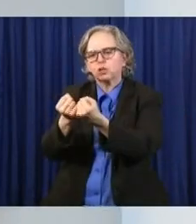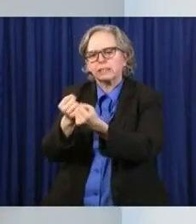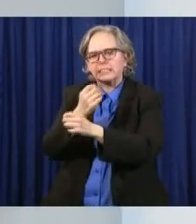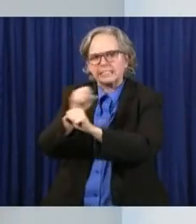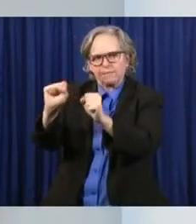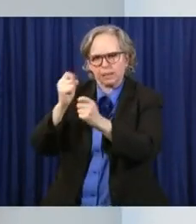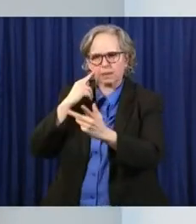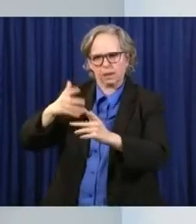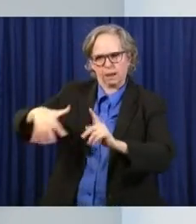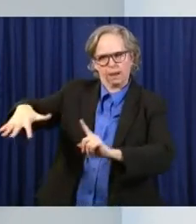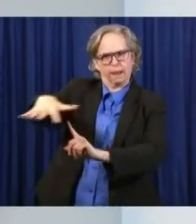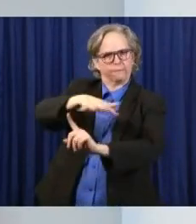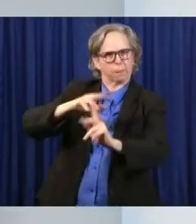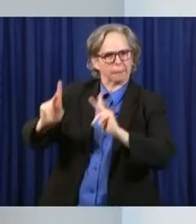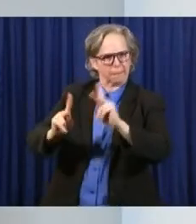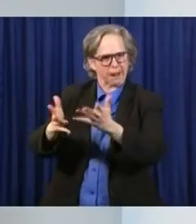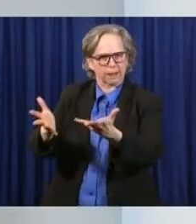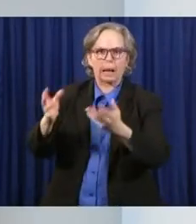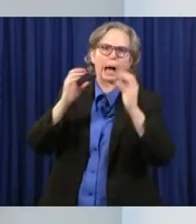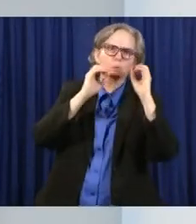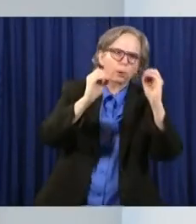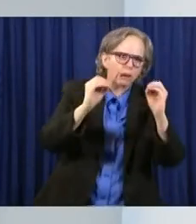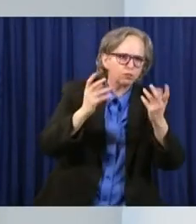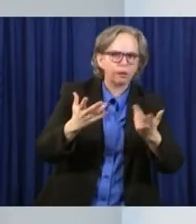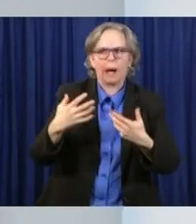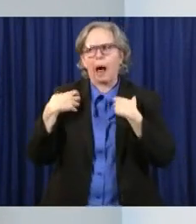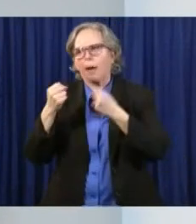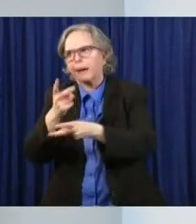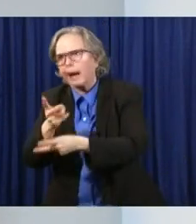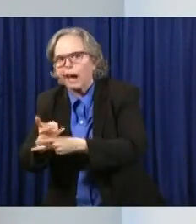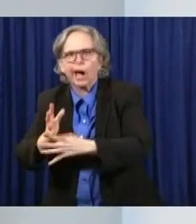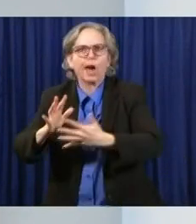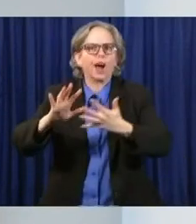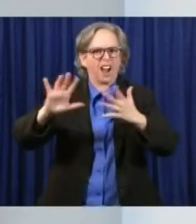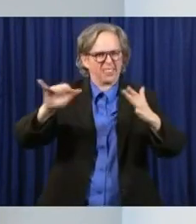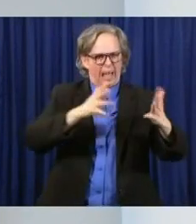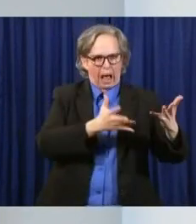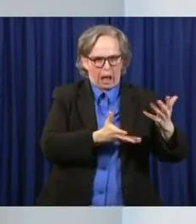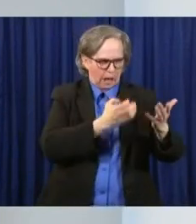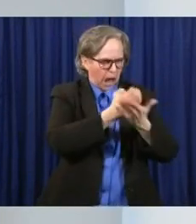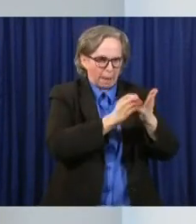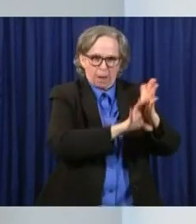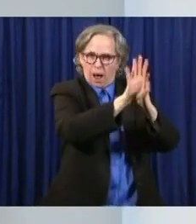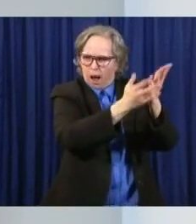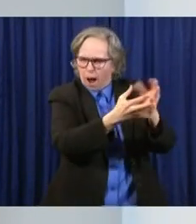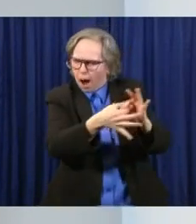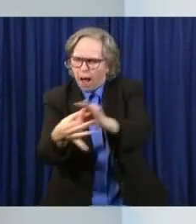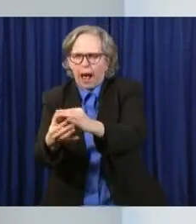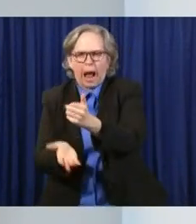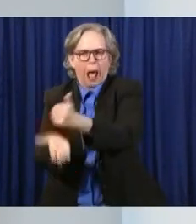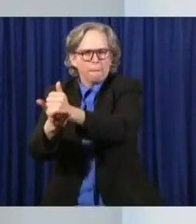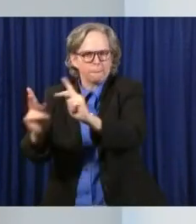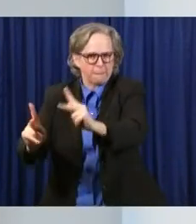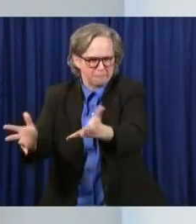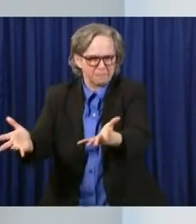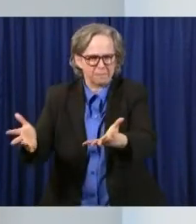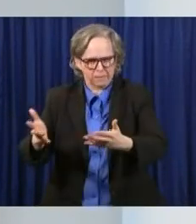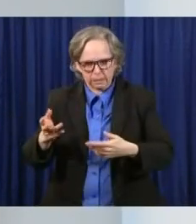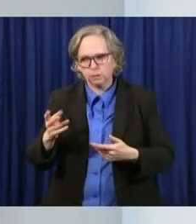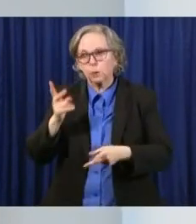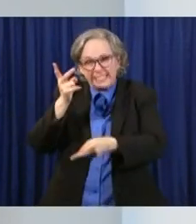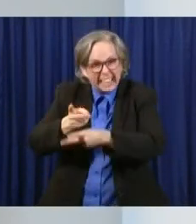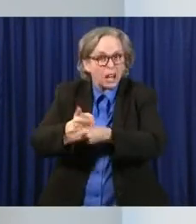children depend on, that health care and people who need health care services depend on. It is the social safety net